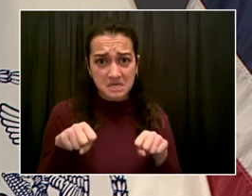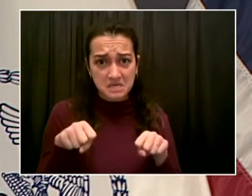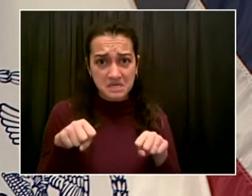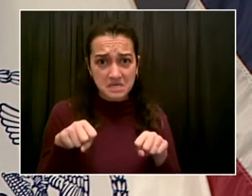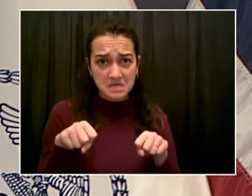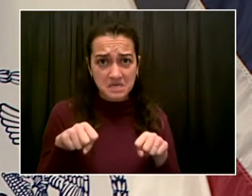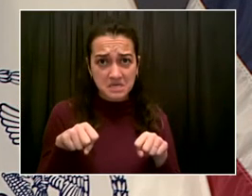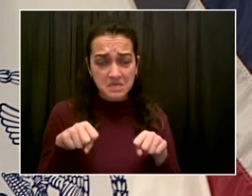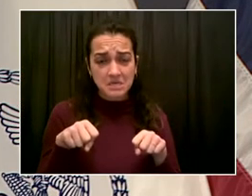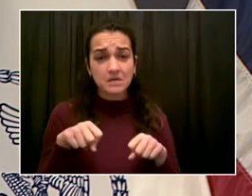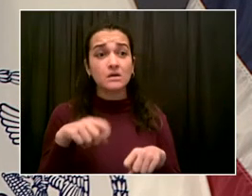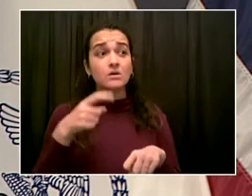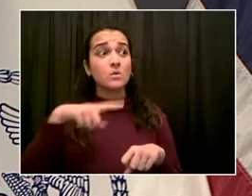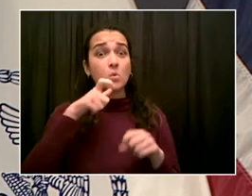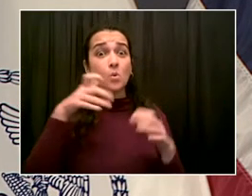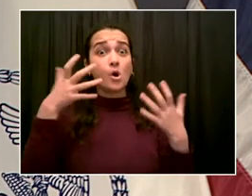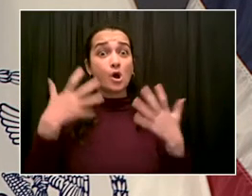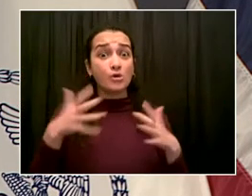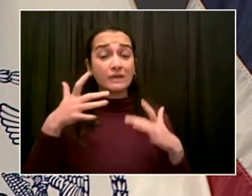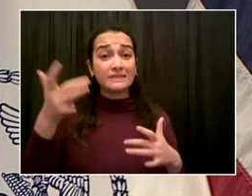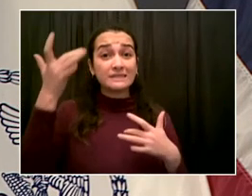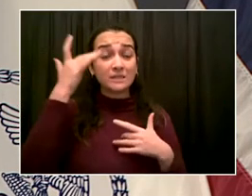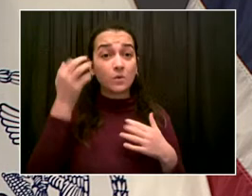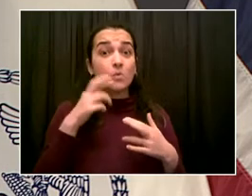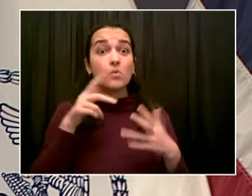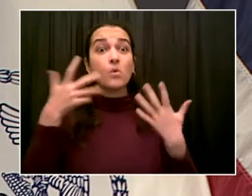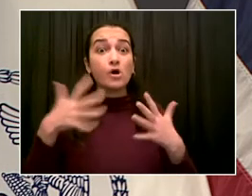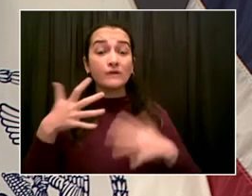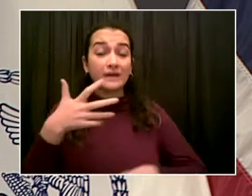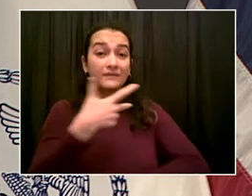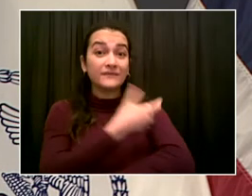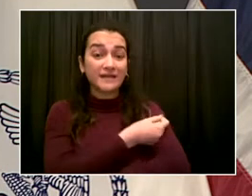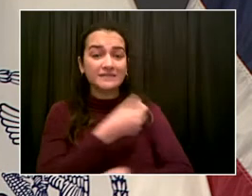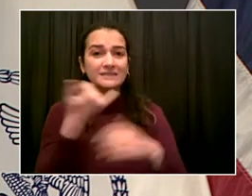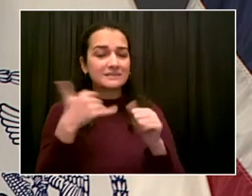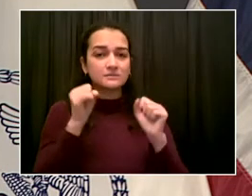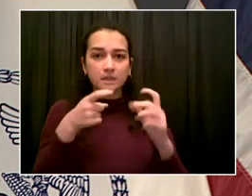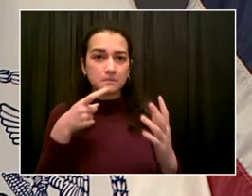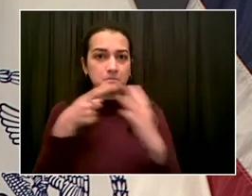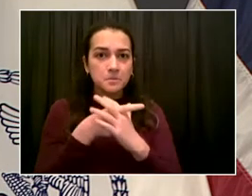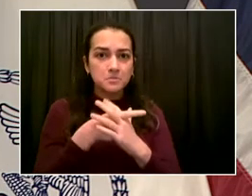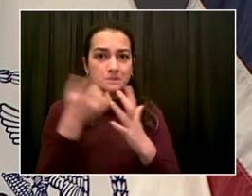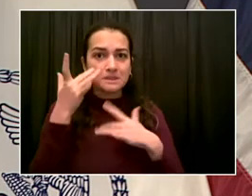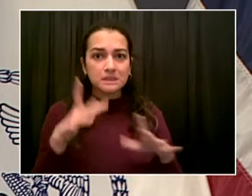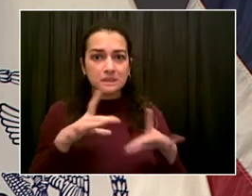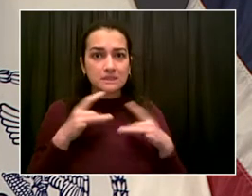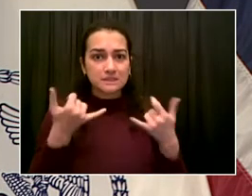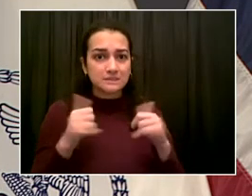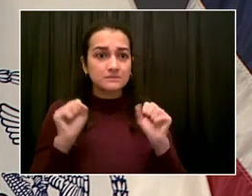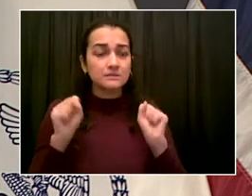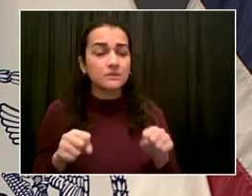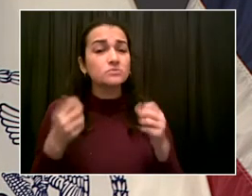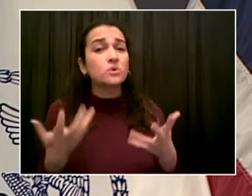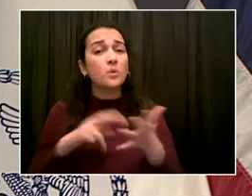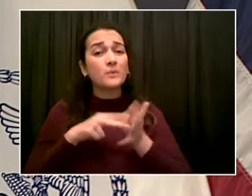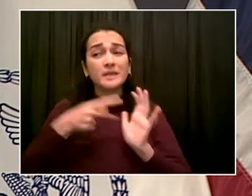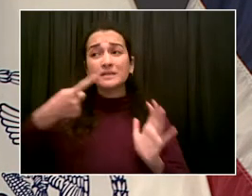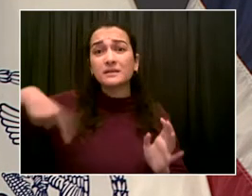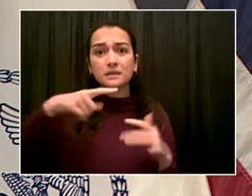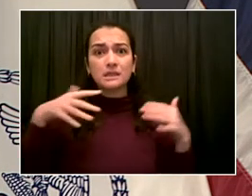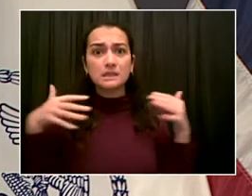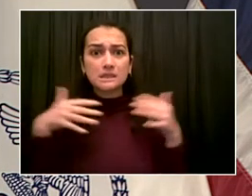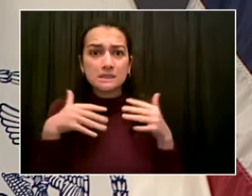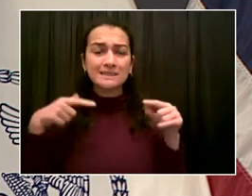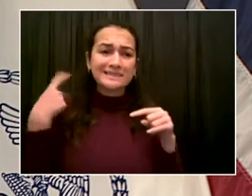perhaps, you know, the summer of 2020. Then today we get up and we hear about these reports from South Africa, patients who did come down with the